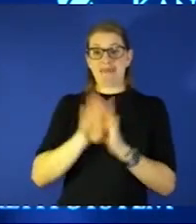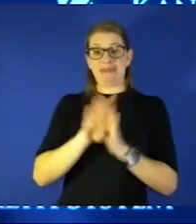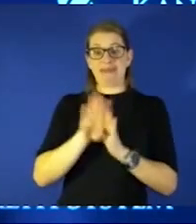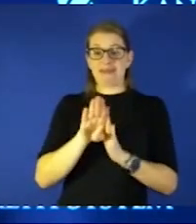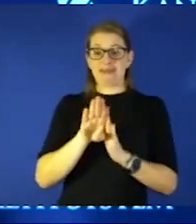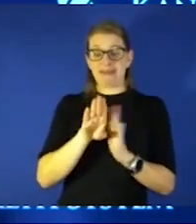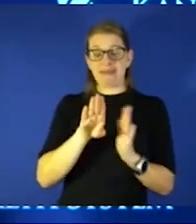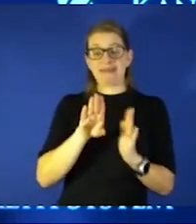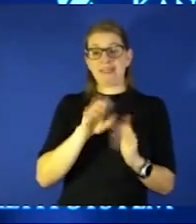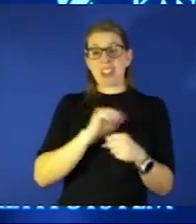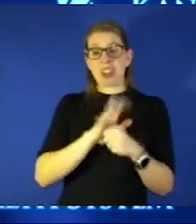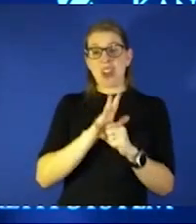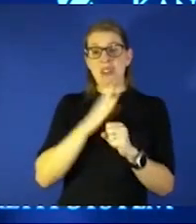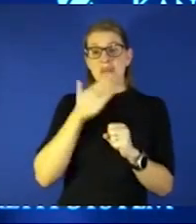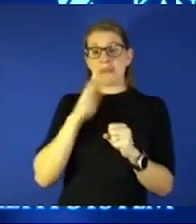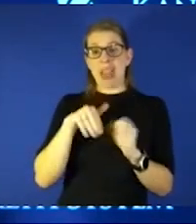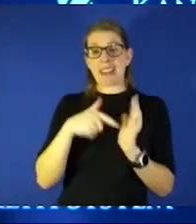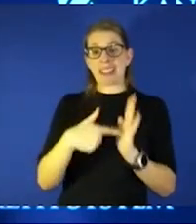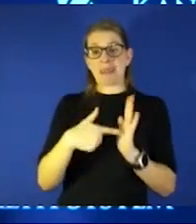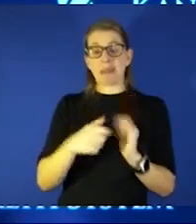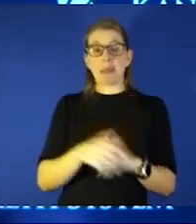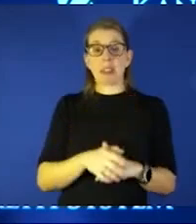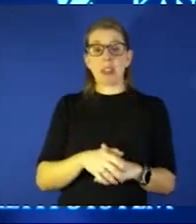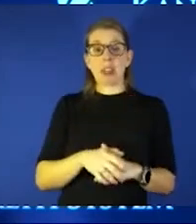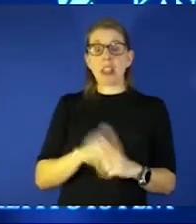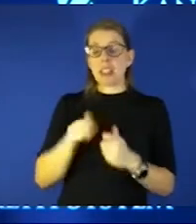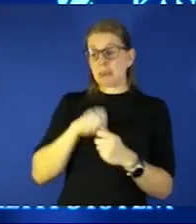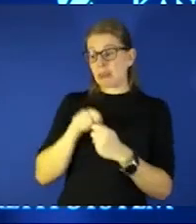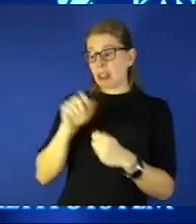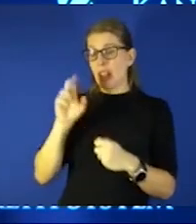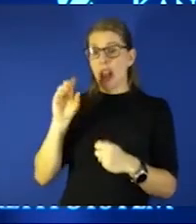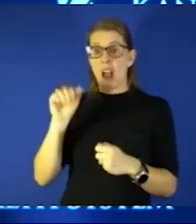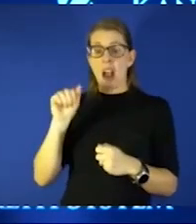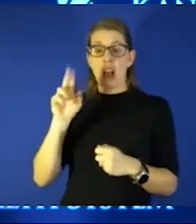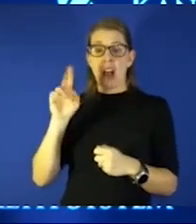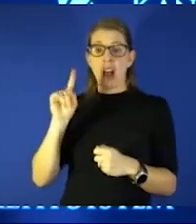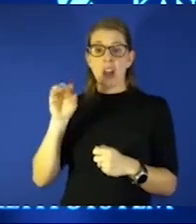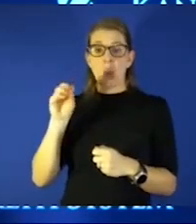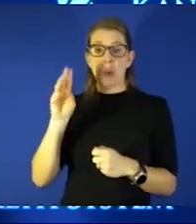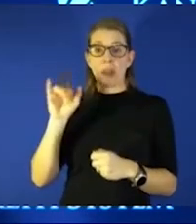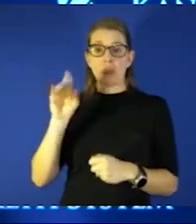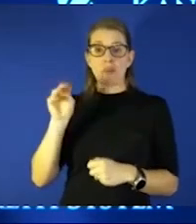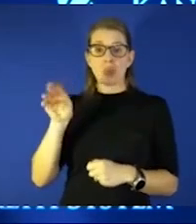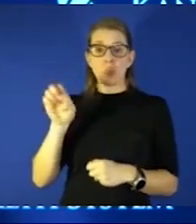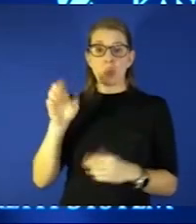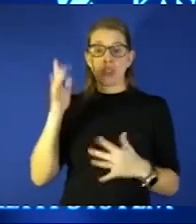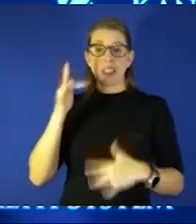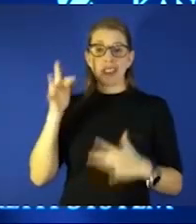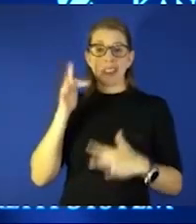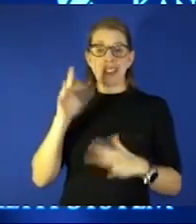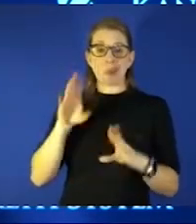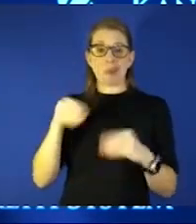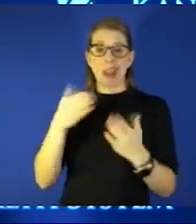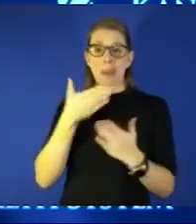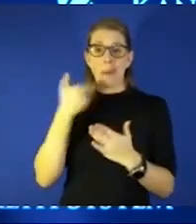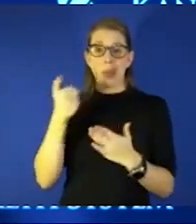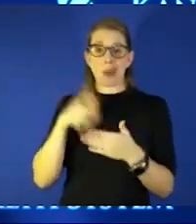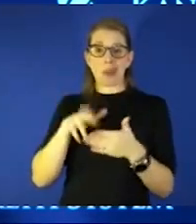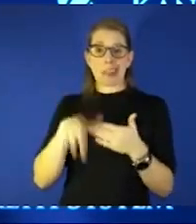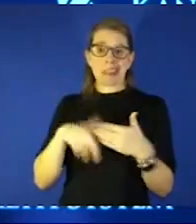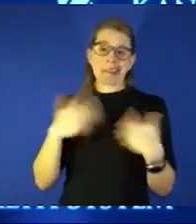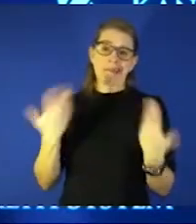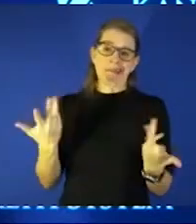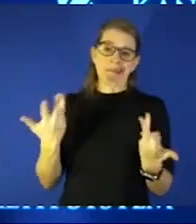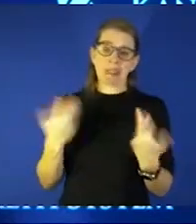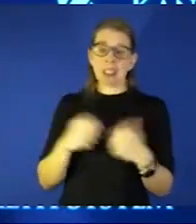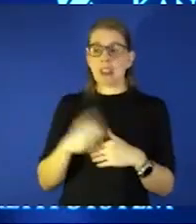is there any specific type of an autoimmune disease that will give you a better outcome i've not heard that i've not i mean we you and i follow the cdc database